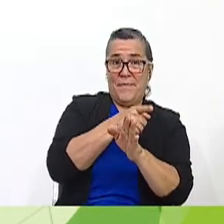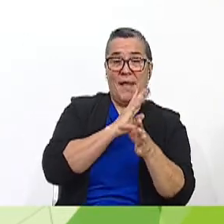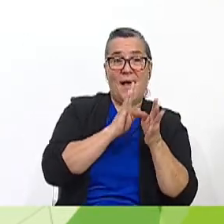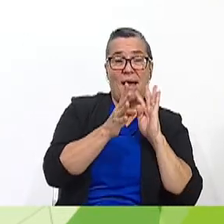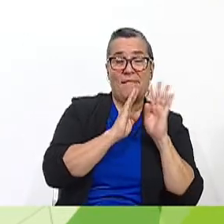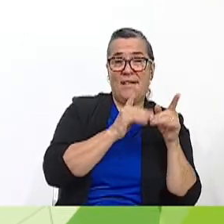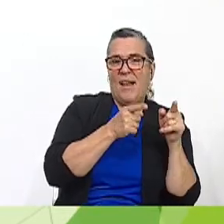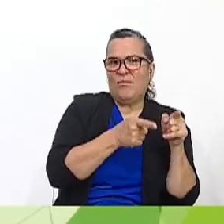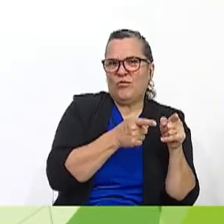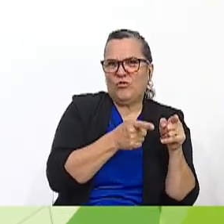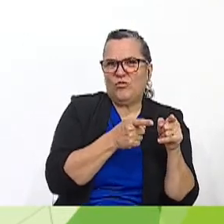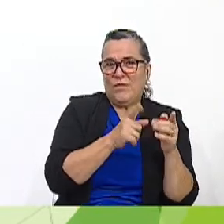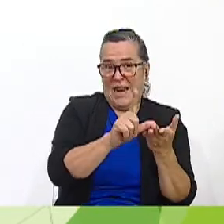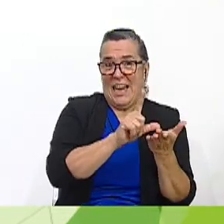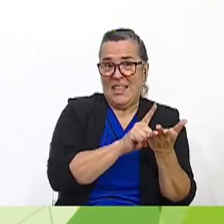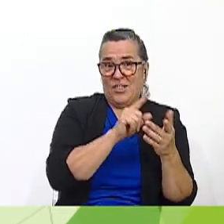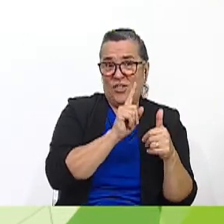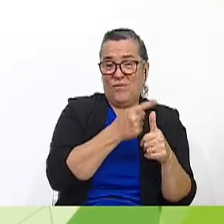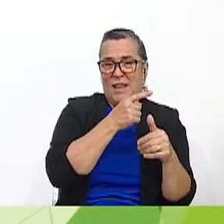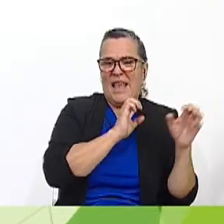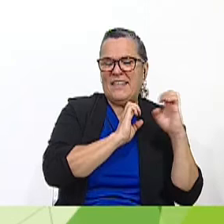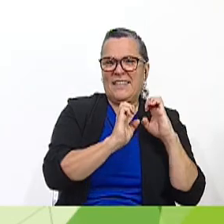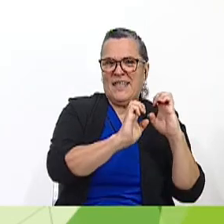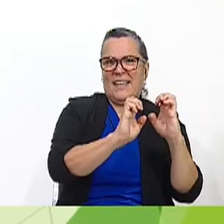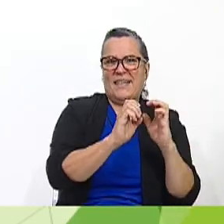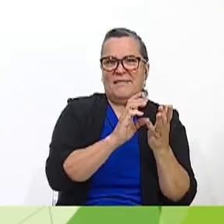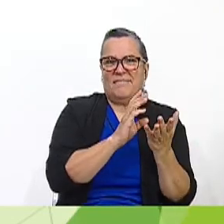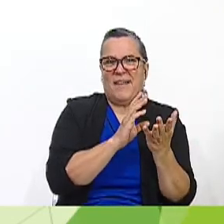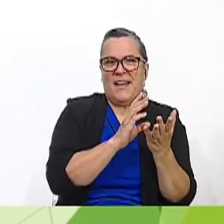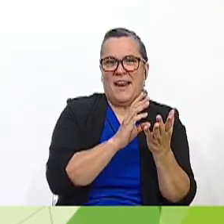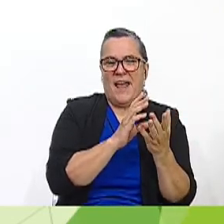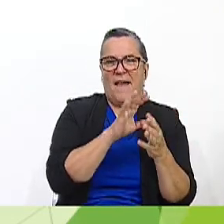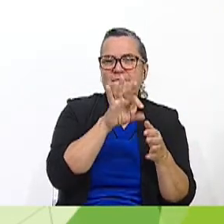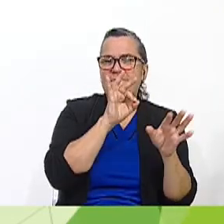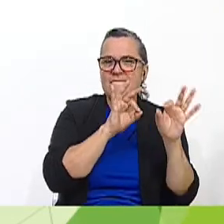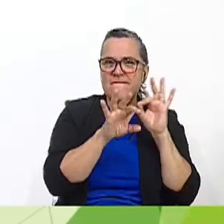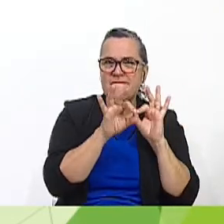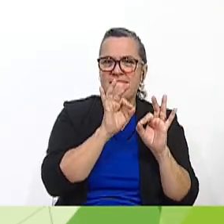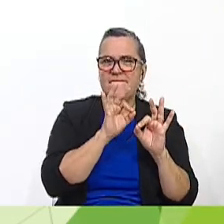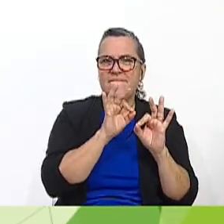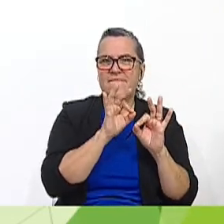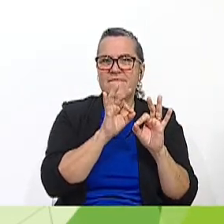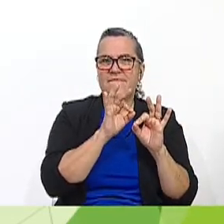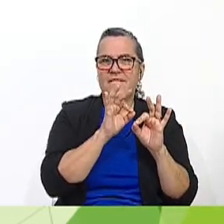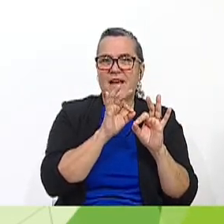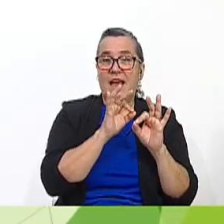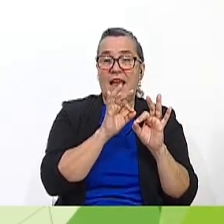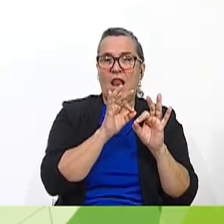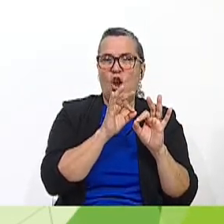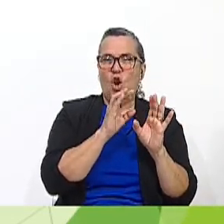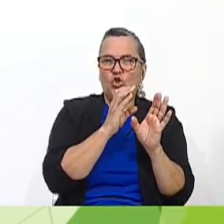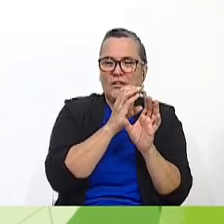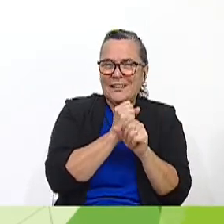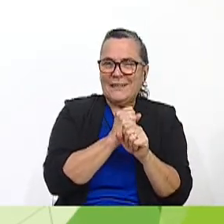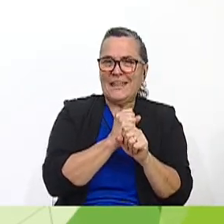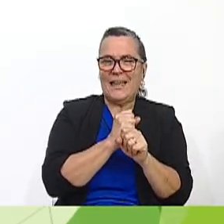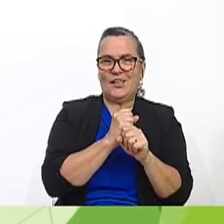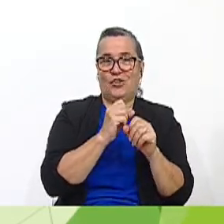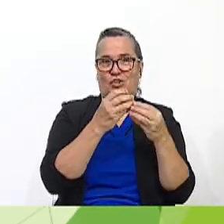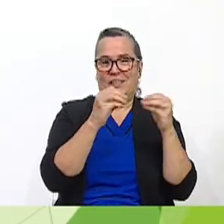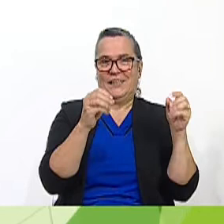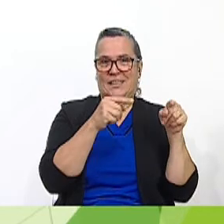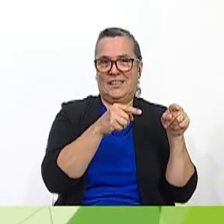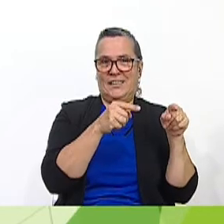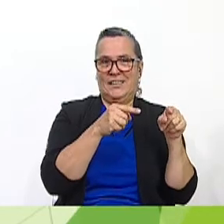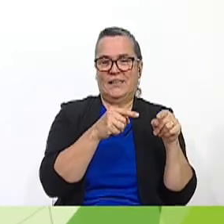we, uh, strategies for, uh, to find the factual statements, right? So, here you are going to say,